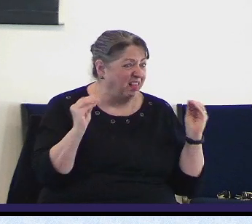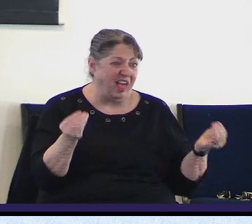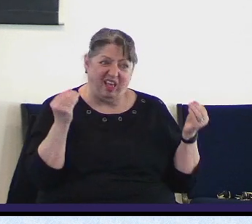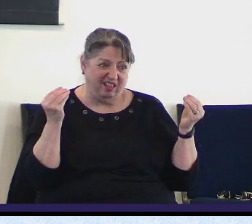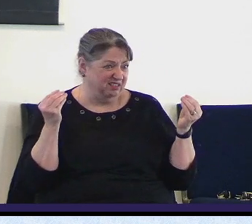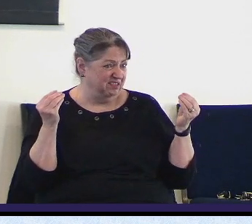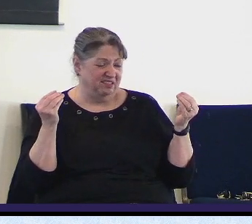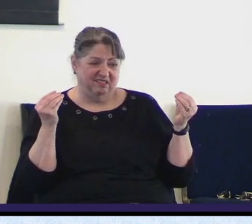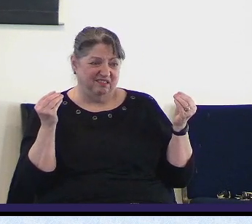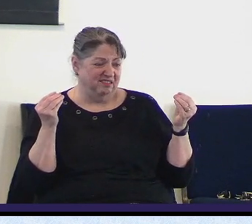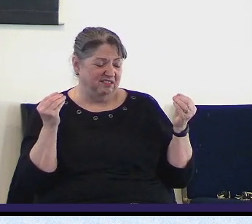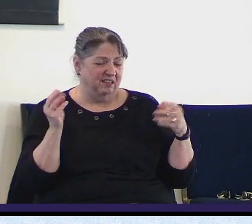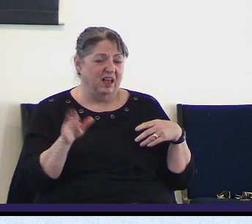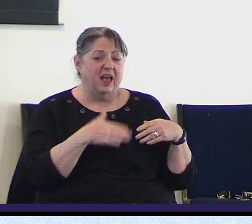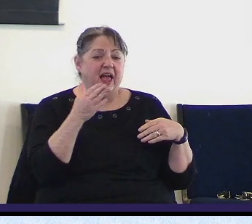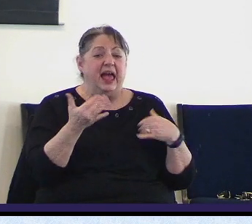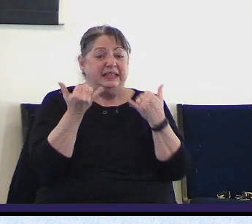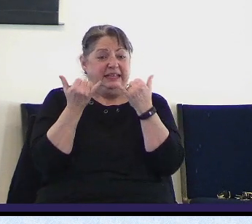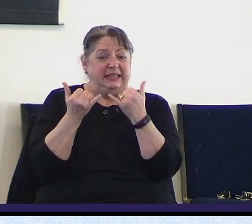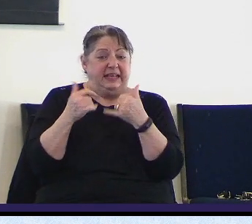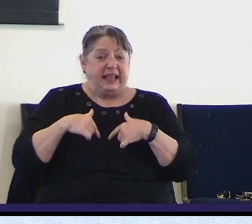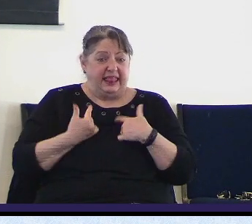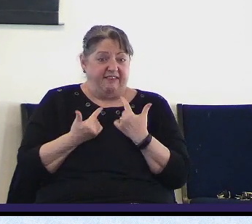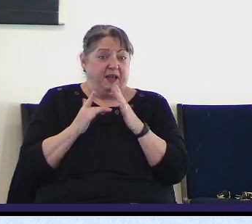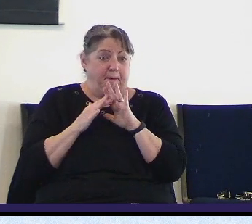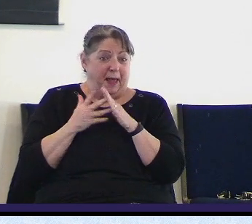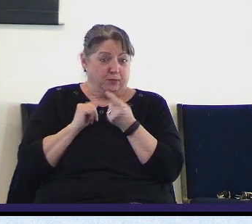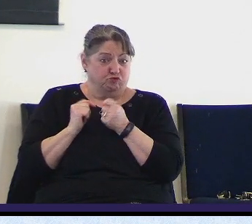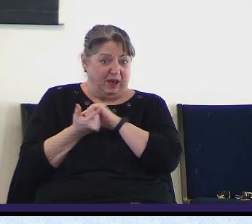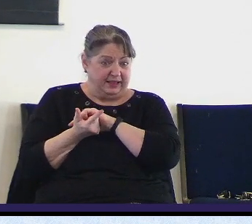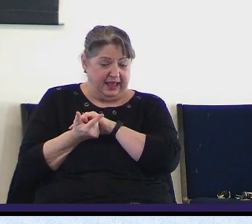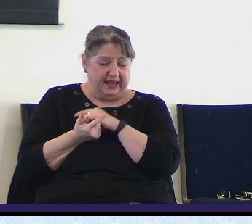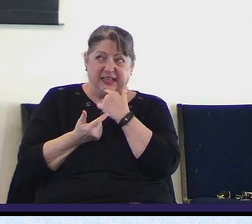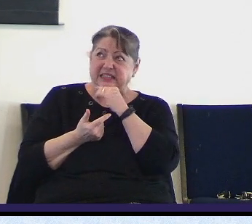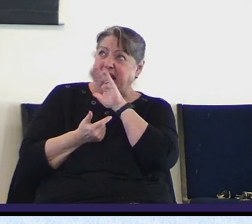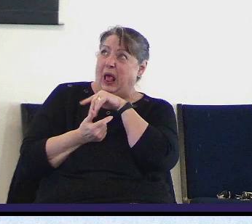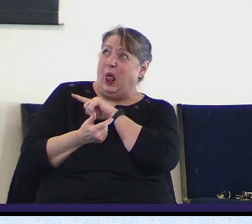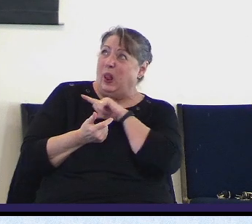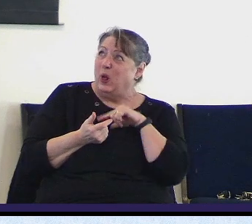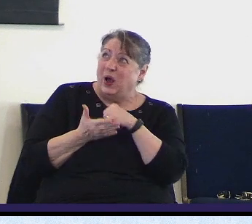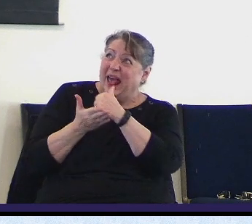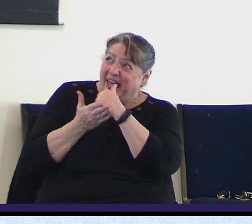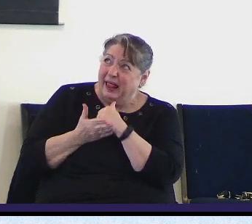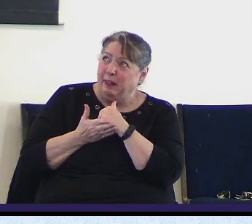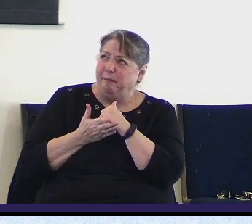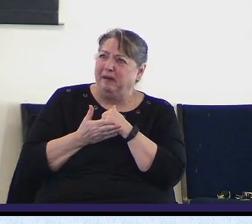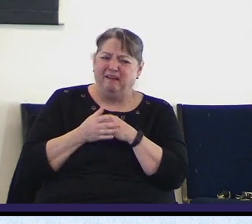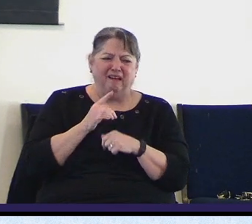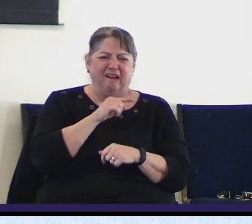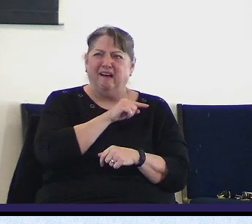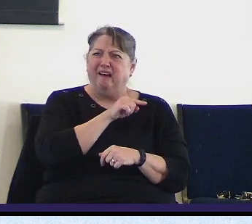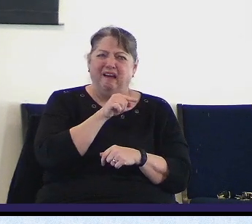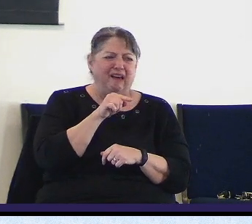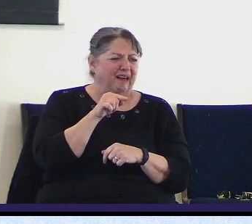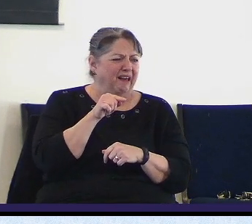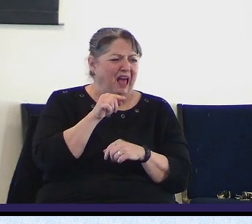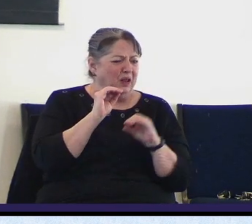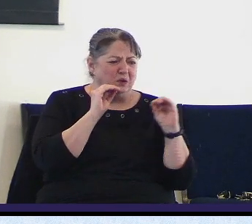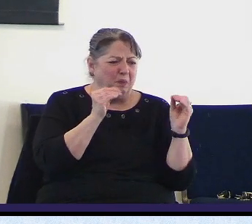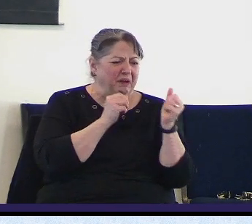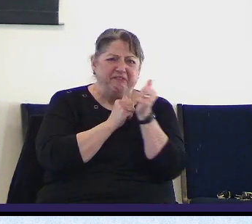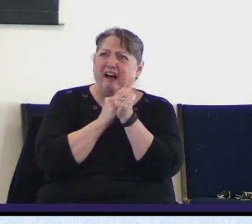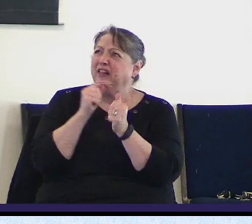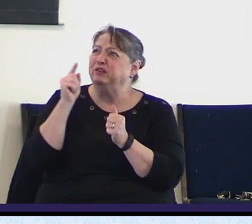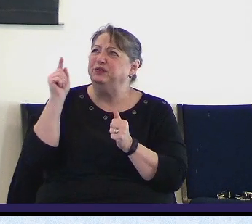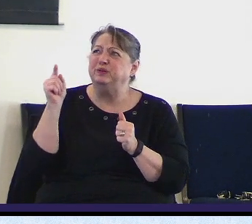The TLV, Today's Living Bible, says, Lord, help, help. Godly men are fast disappearing.